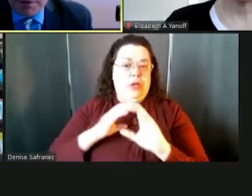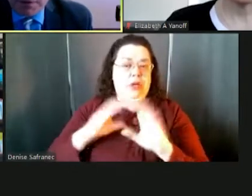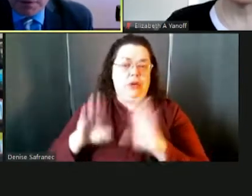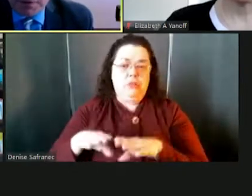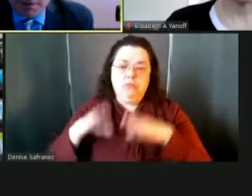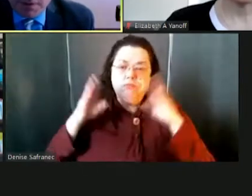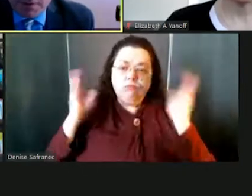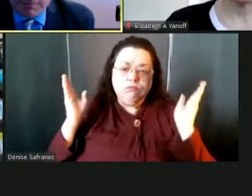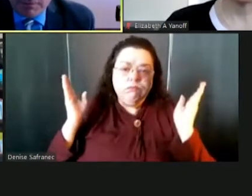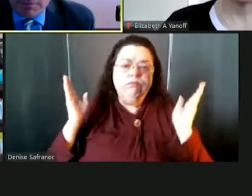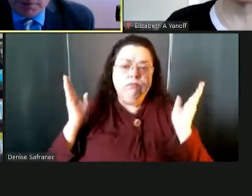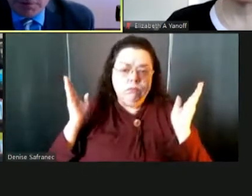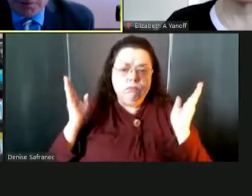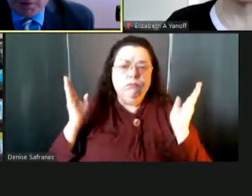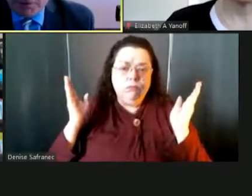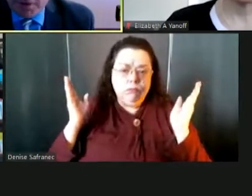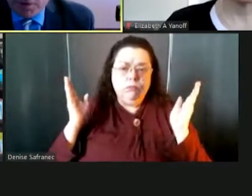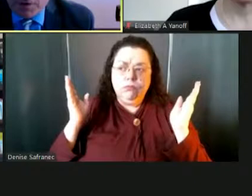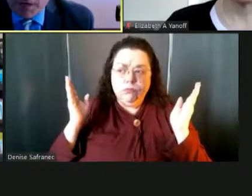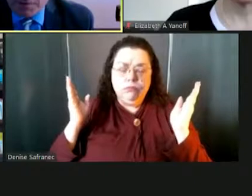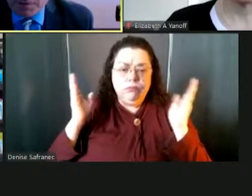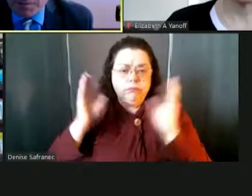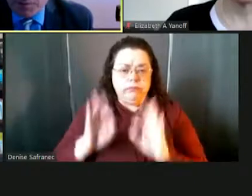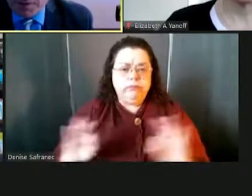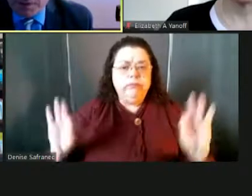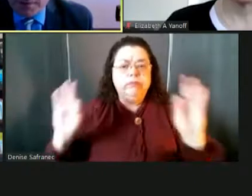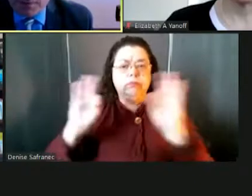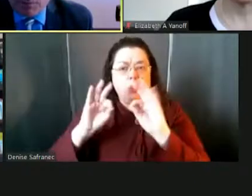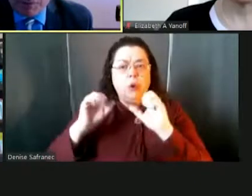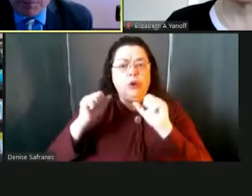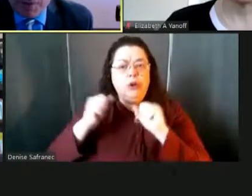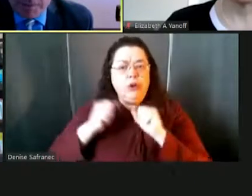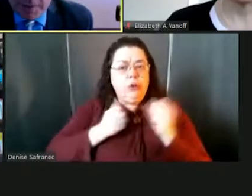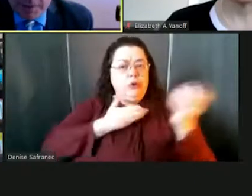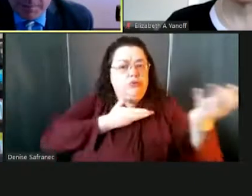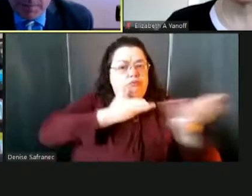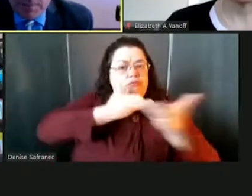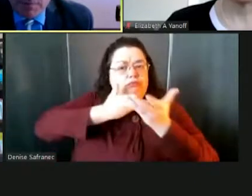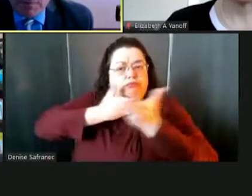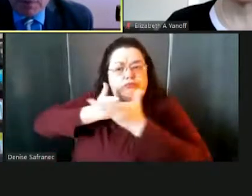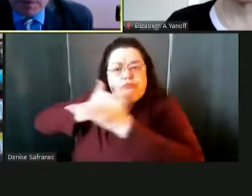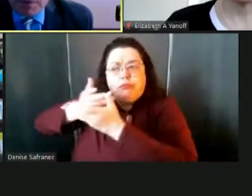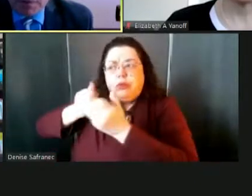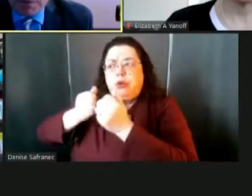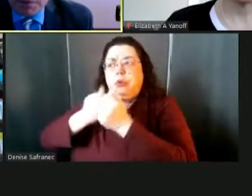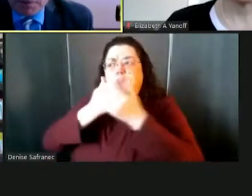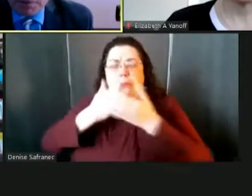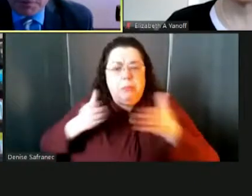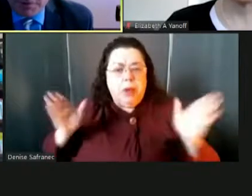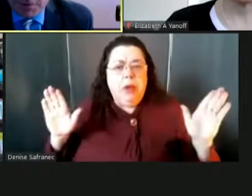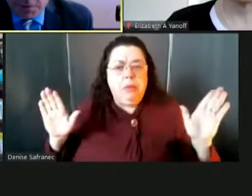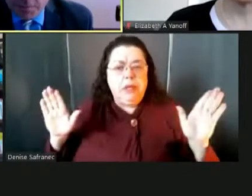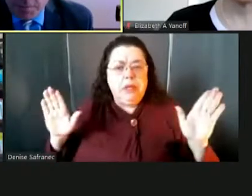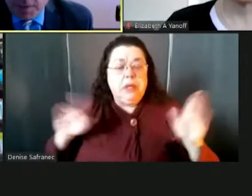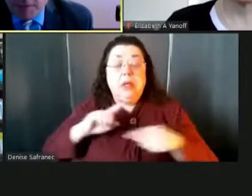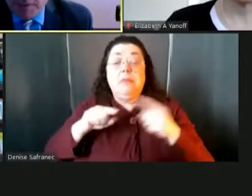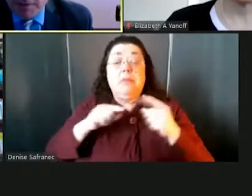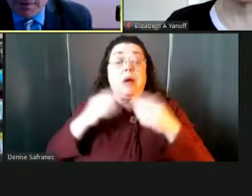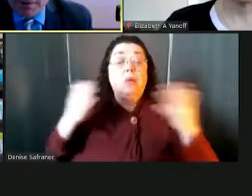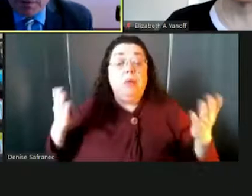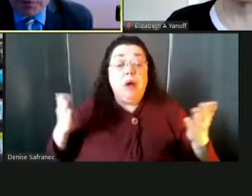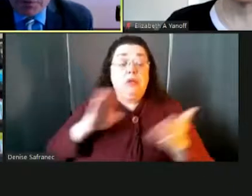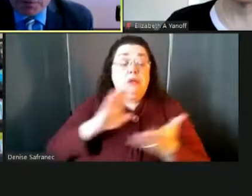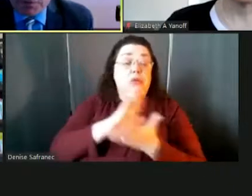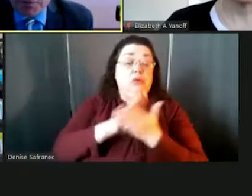It is essential that you are able to communicate with the public regarding school district decision making